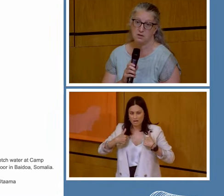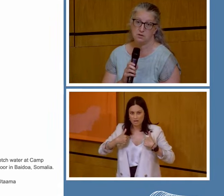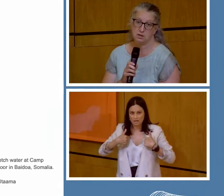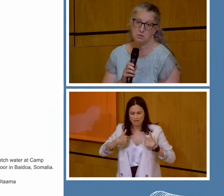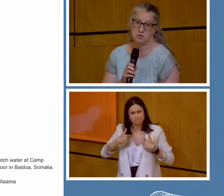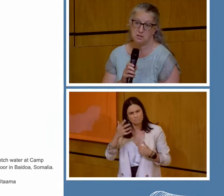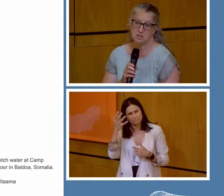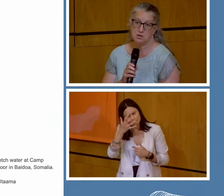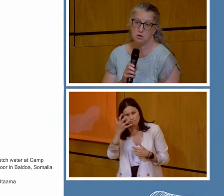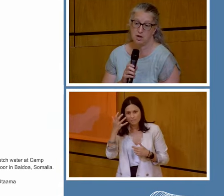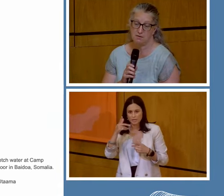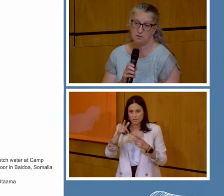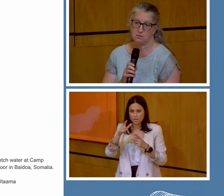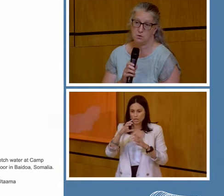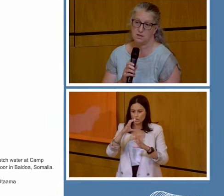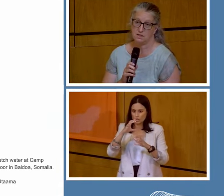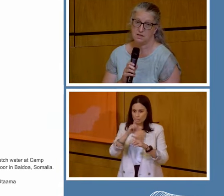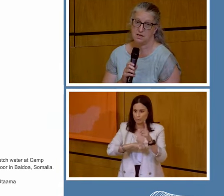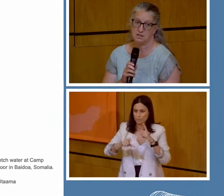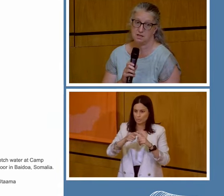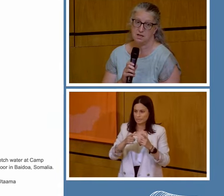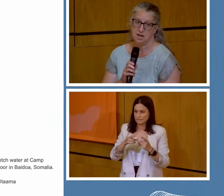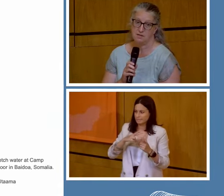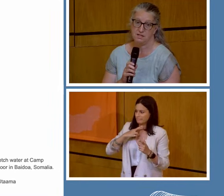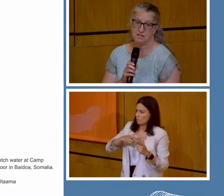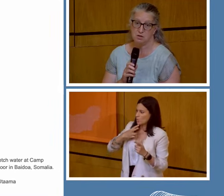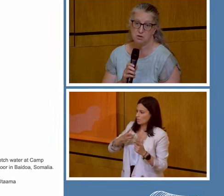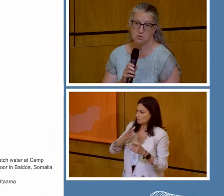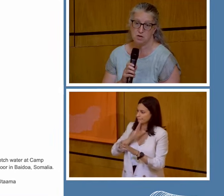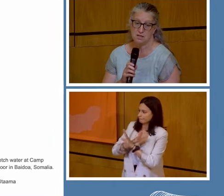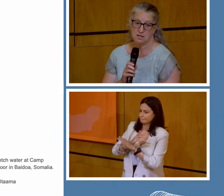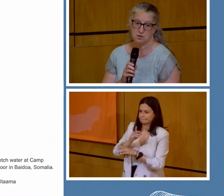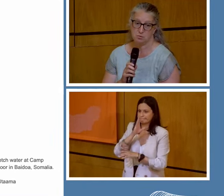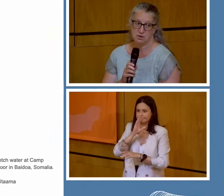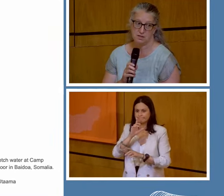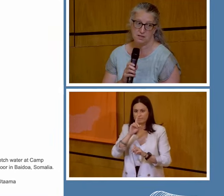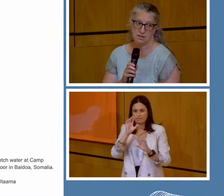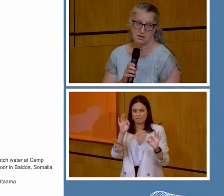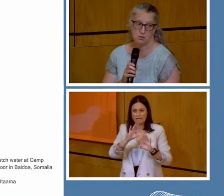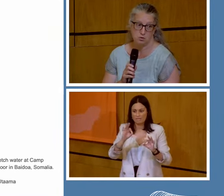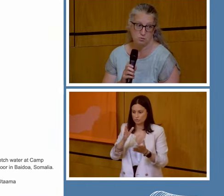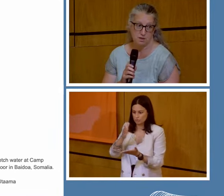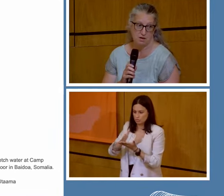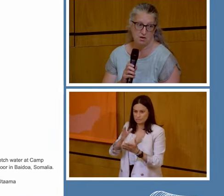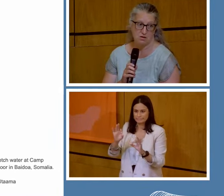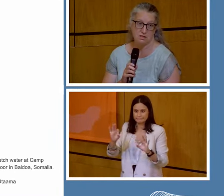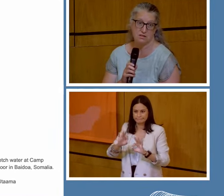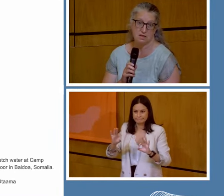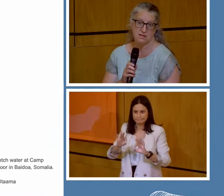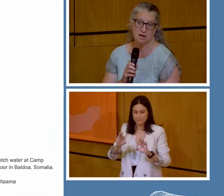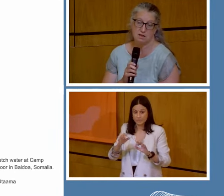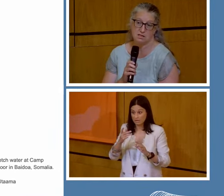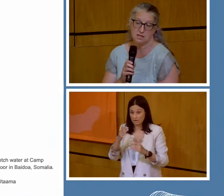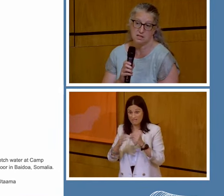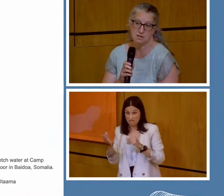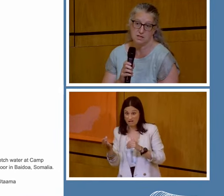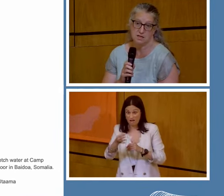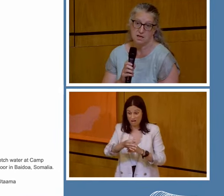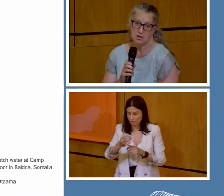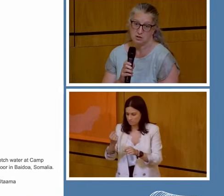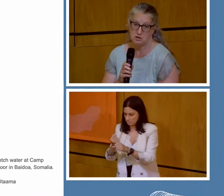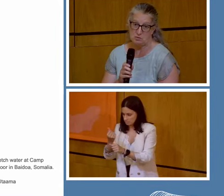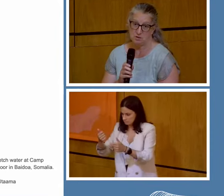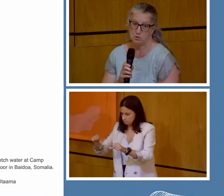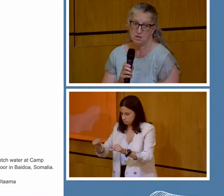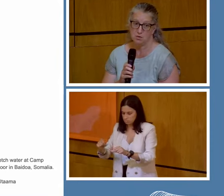this is about the communities not having a voice and having zero trust in the process and not being asked. And us kind of